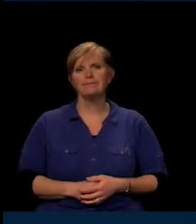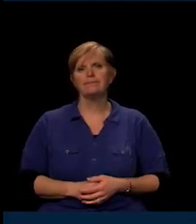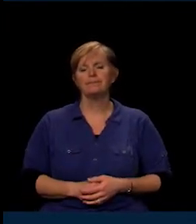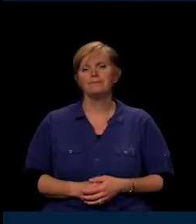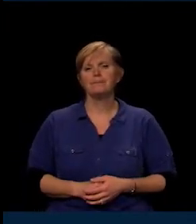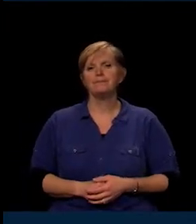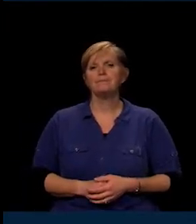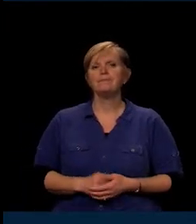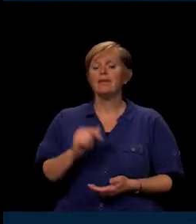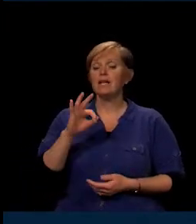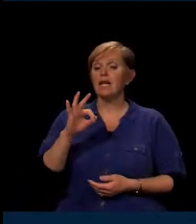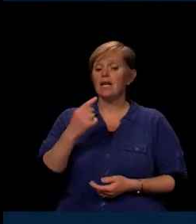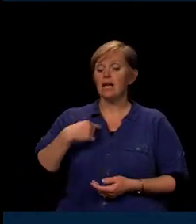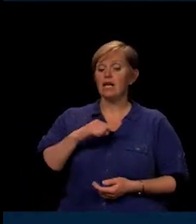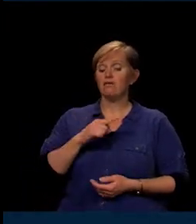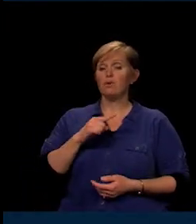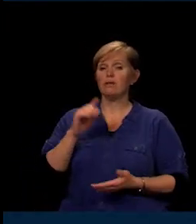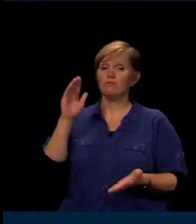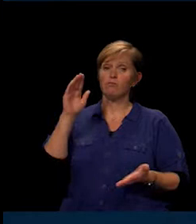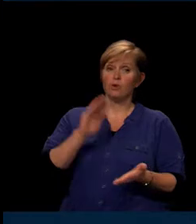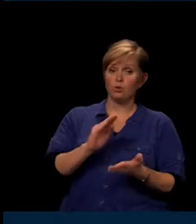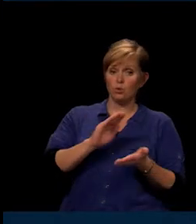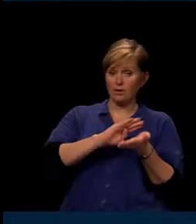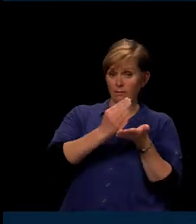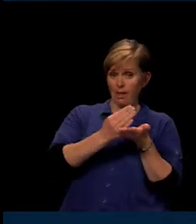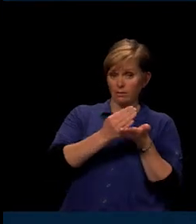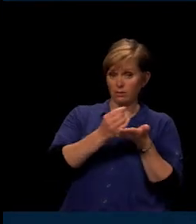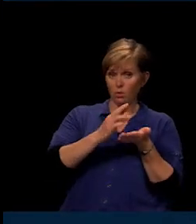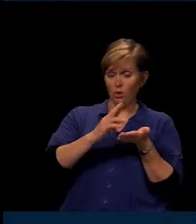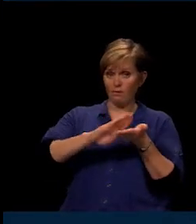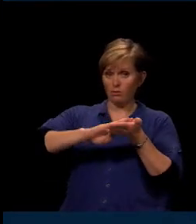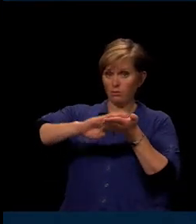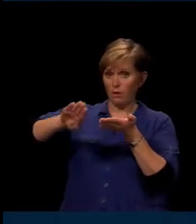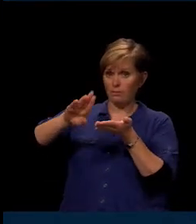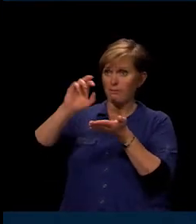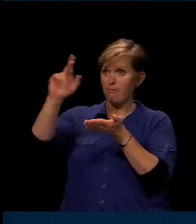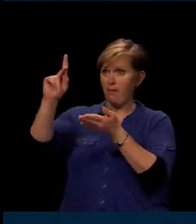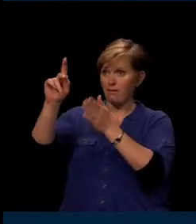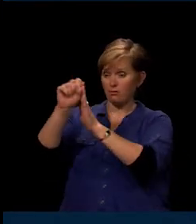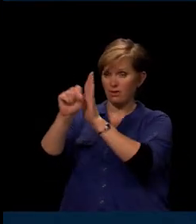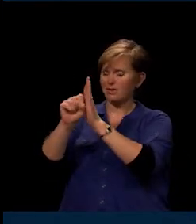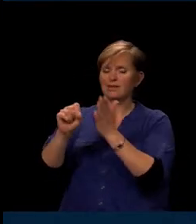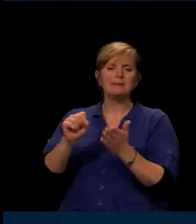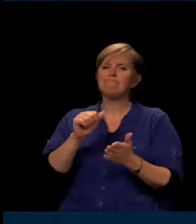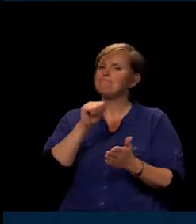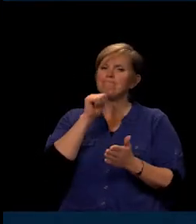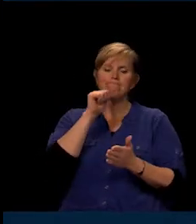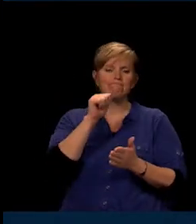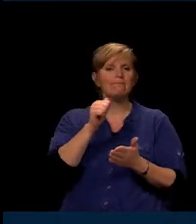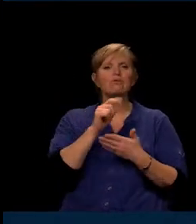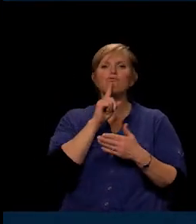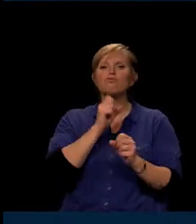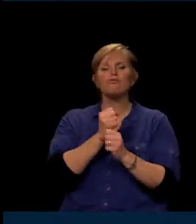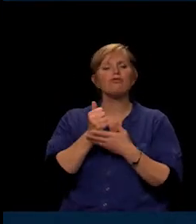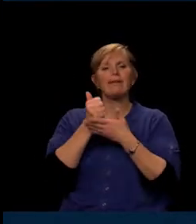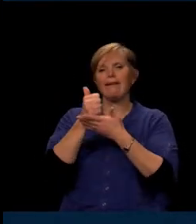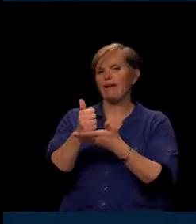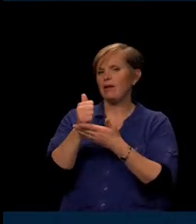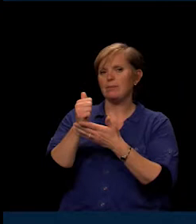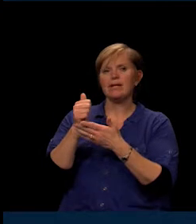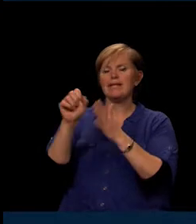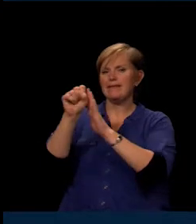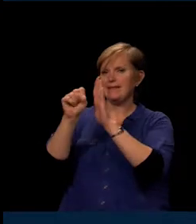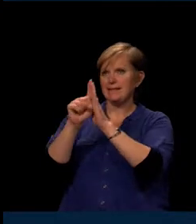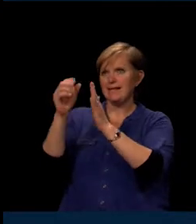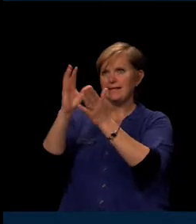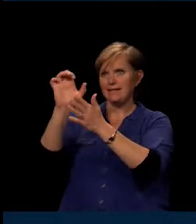If we were to reduce our balances or they were to be swept, it really does not help the state's cash flow either. We would